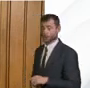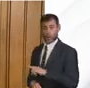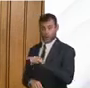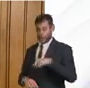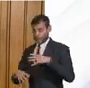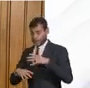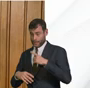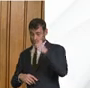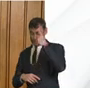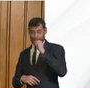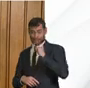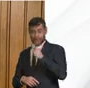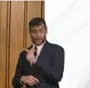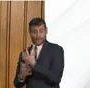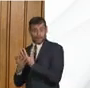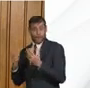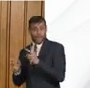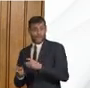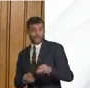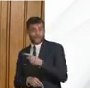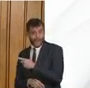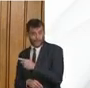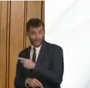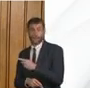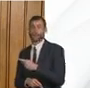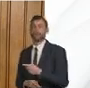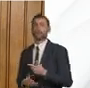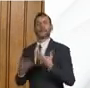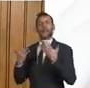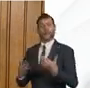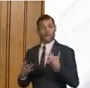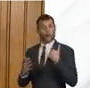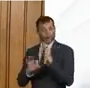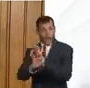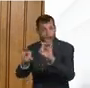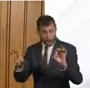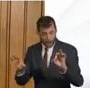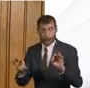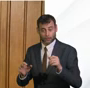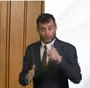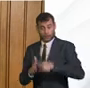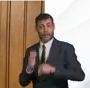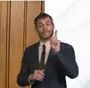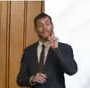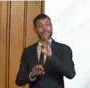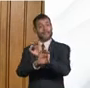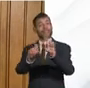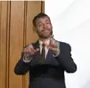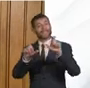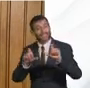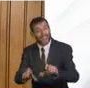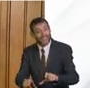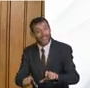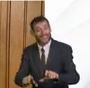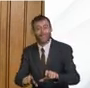very much as we go forward uh if everybody does what we've asked them to do yesterday which is stay at home whenever they can